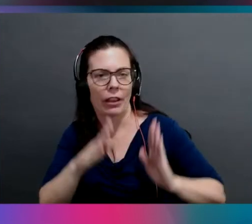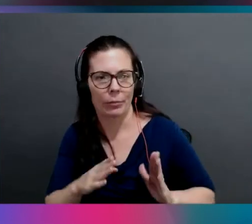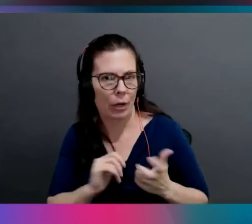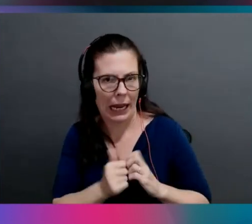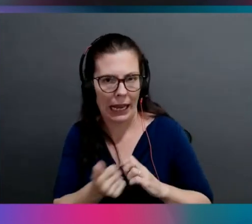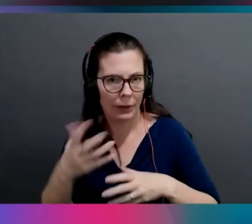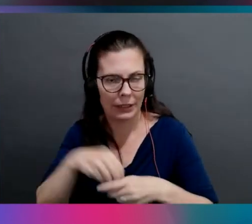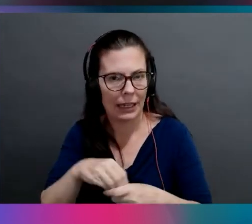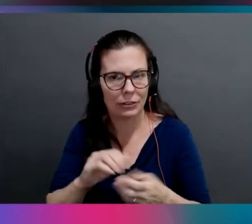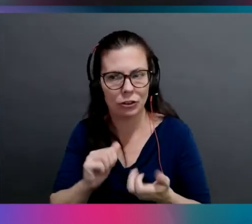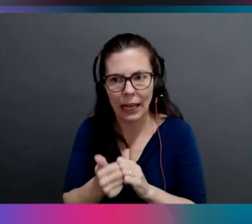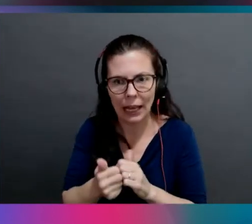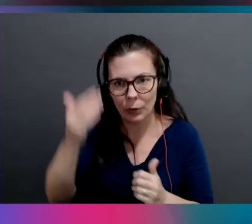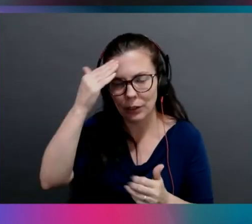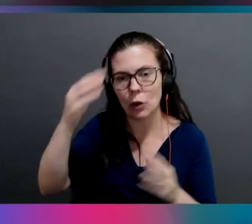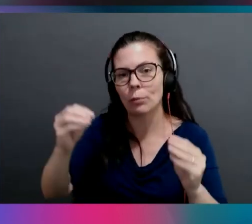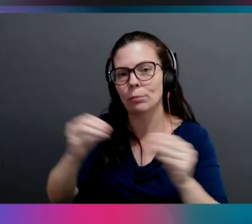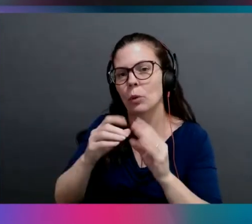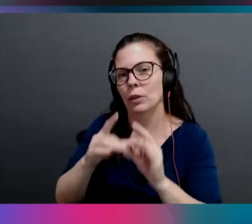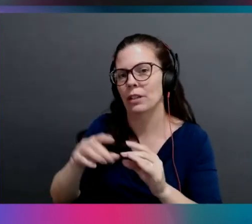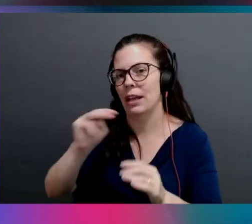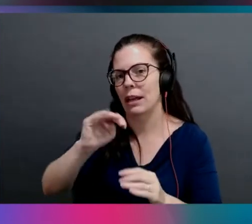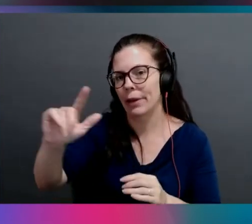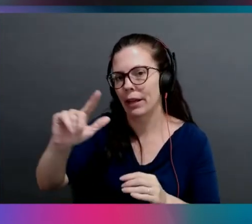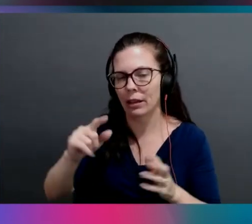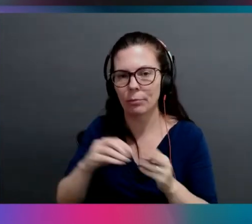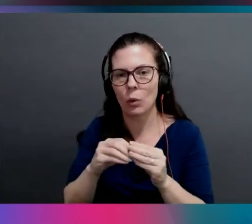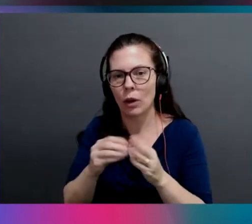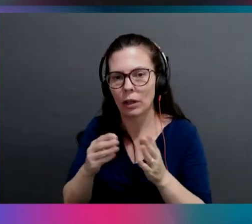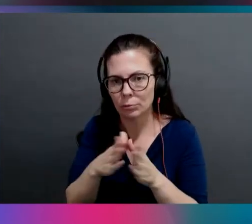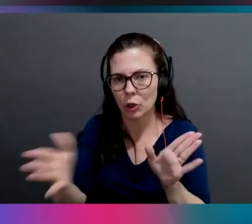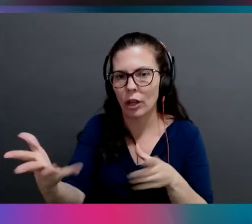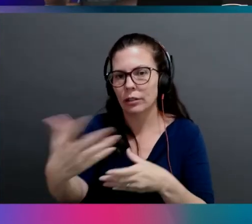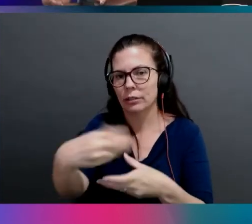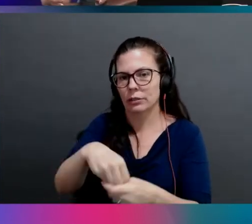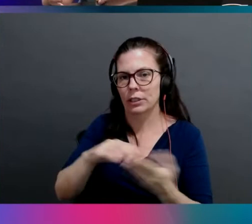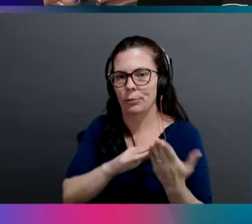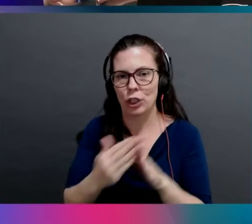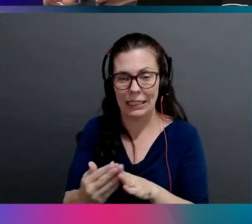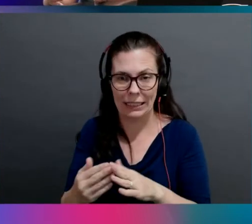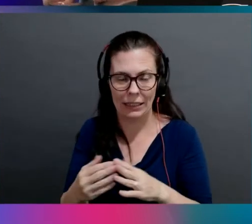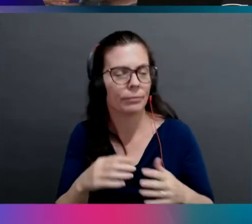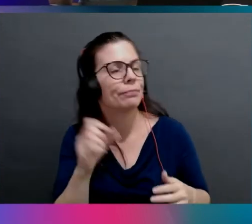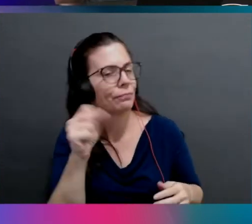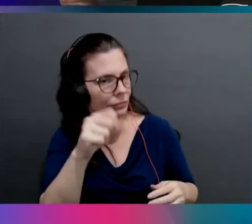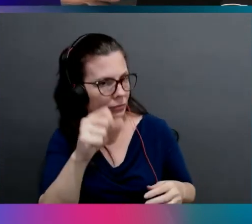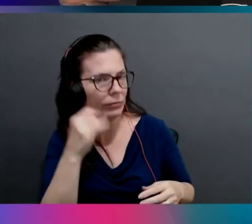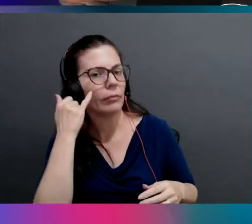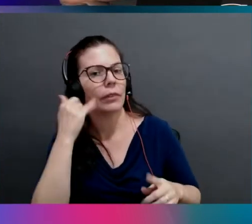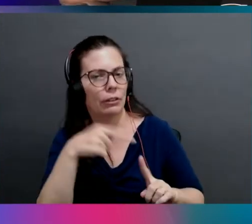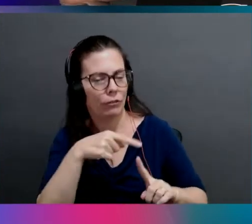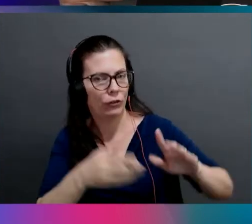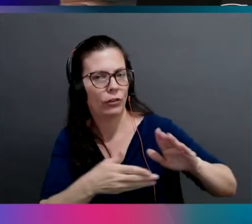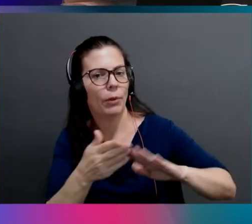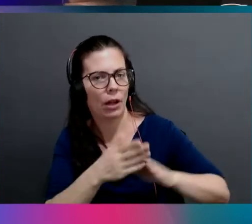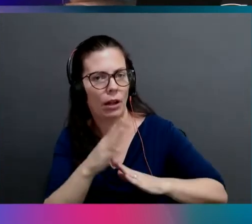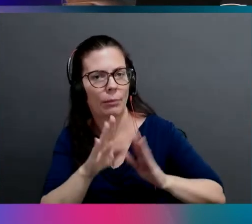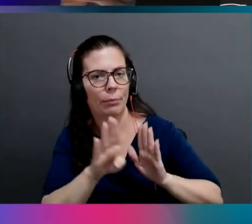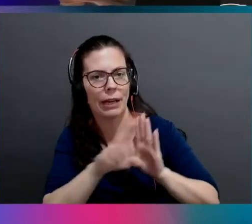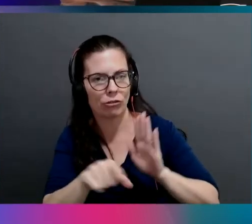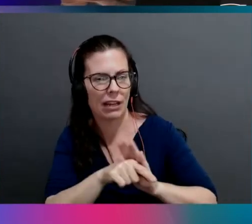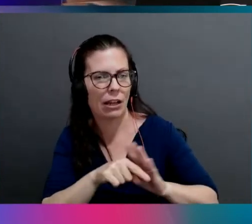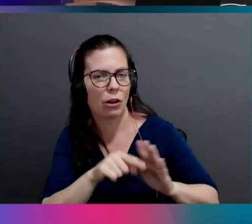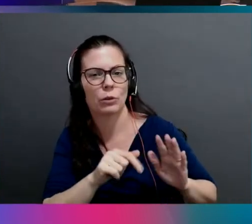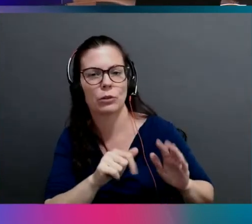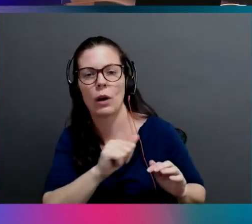in ML? How do we bring the broader dev community into ML? Absolutely. And if, you are coming from the operations background or if the app dev background, it's like, want to